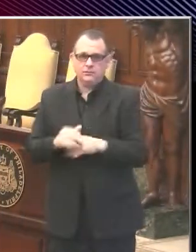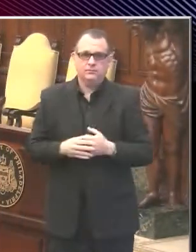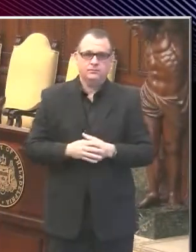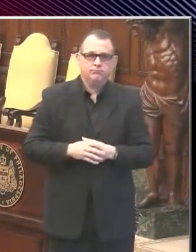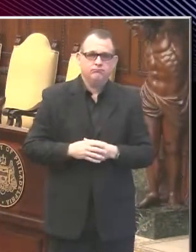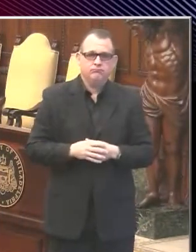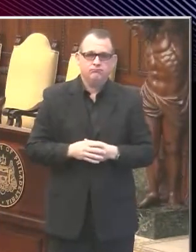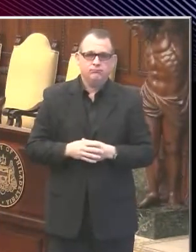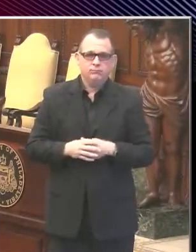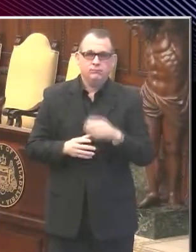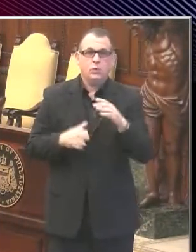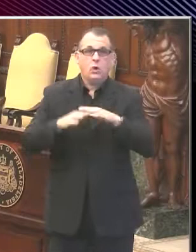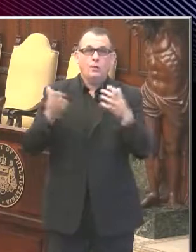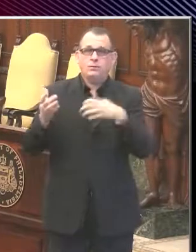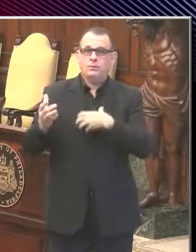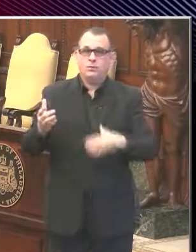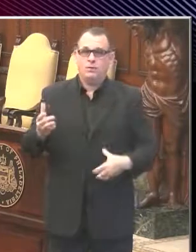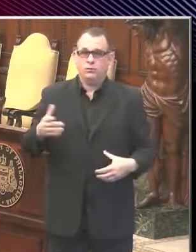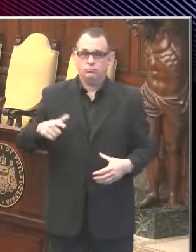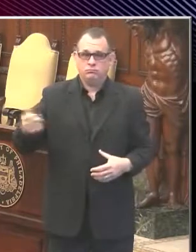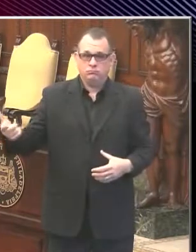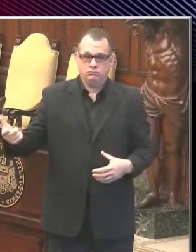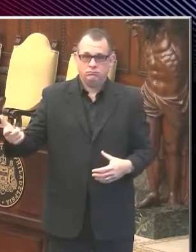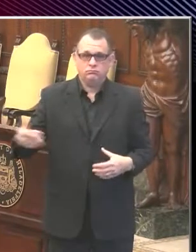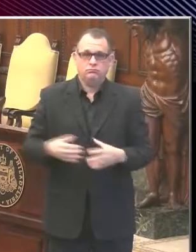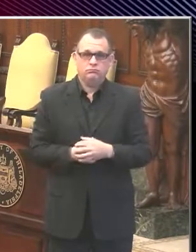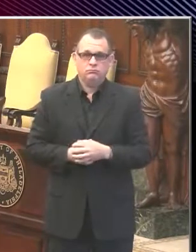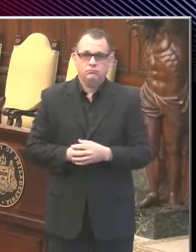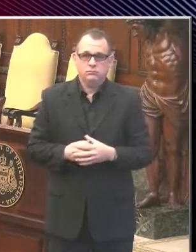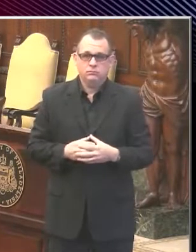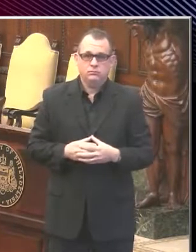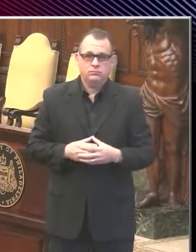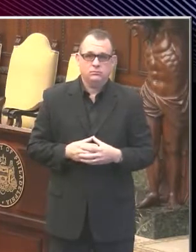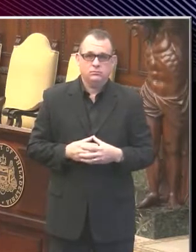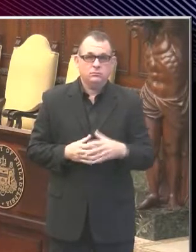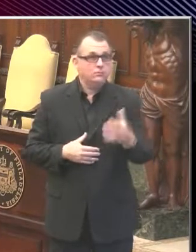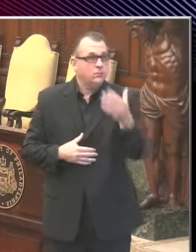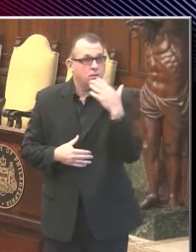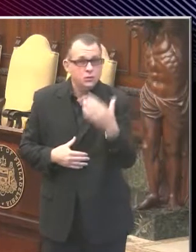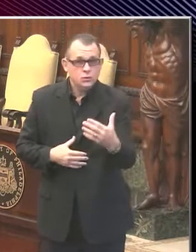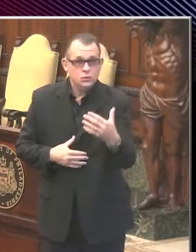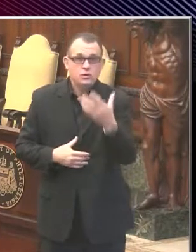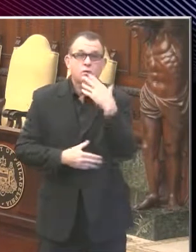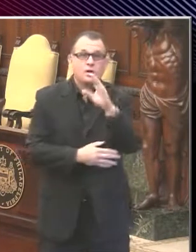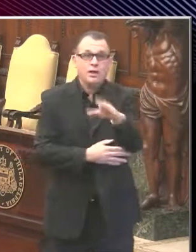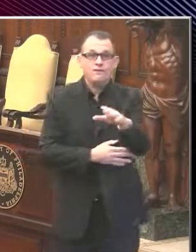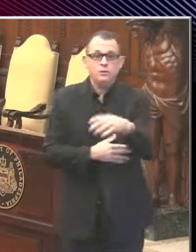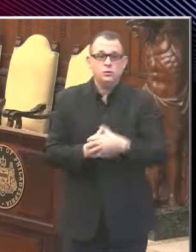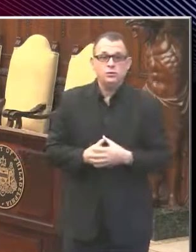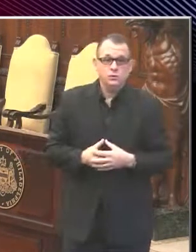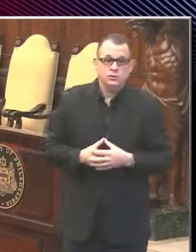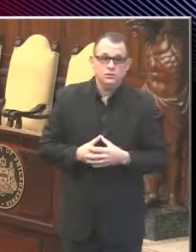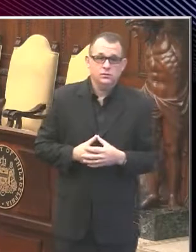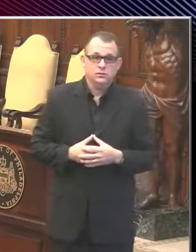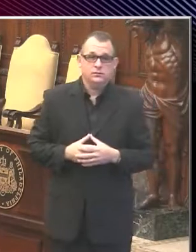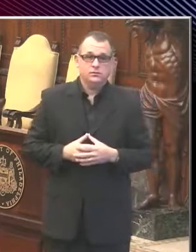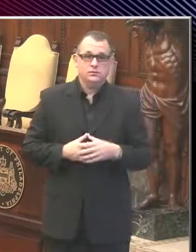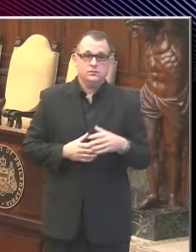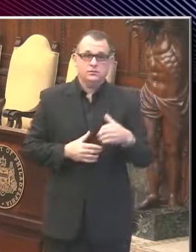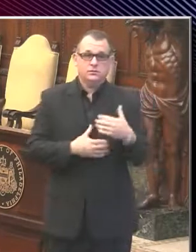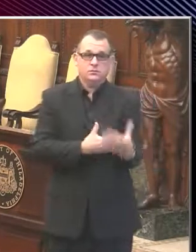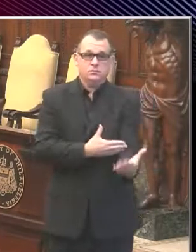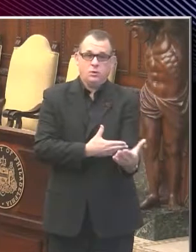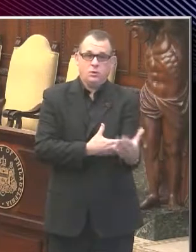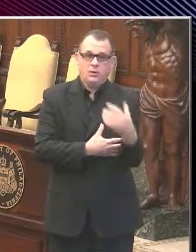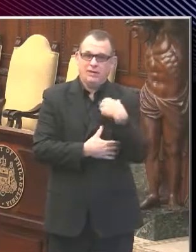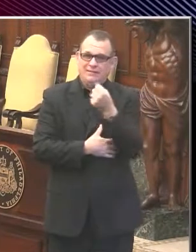from Mayor Jim Kenney. Mayor, have the floor. Thanks, Mike. Good afternoon, everyone. Excuse me. Earlier today, I signed a series of